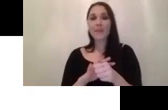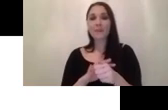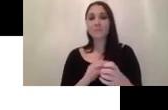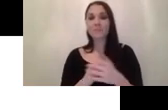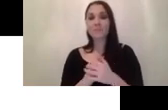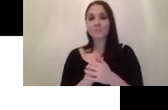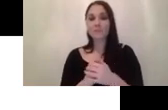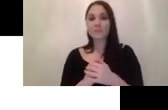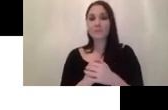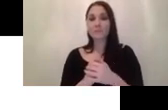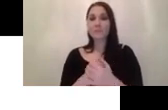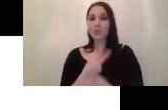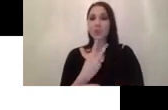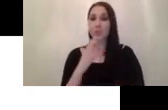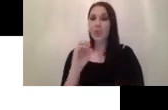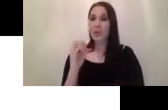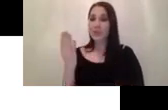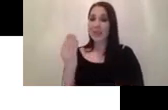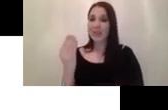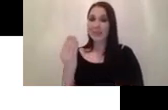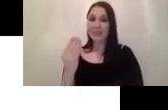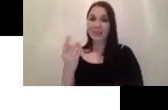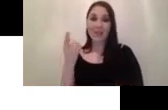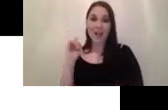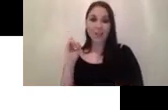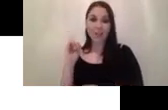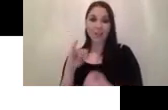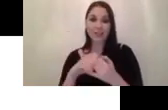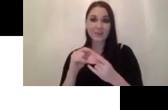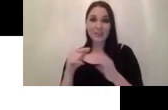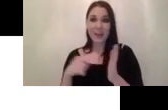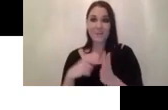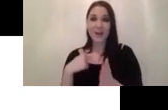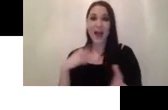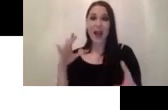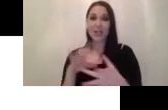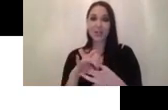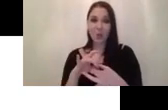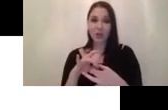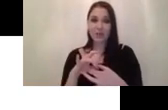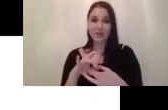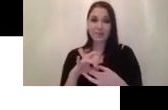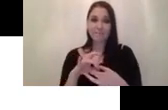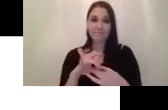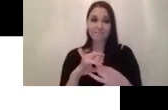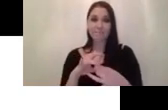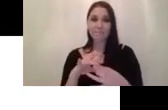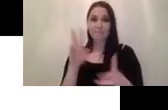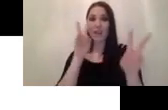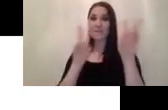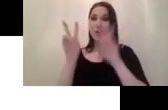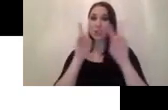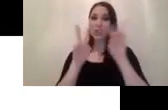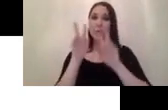2019 september last year uh i joined virtual retail so